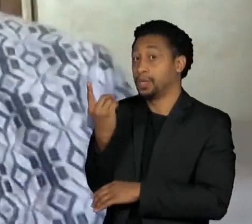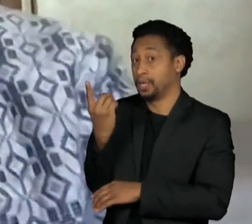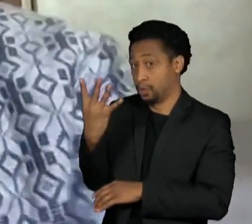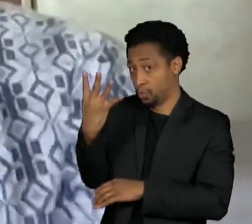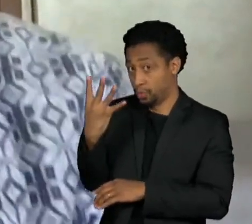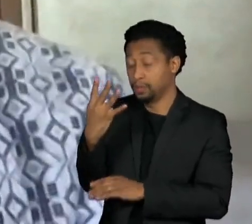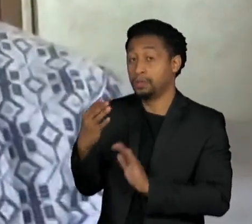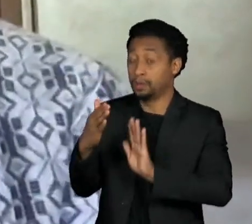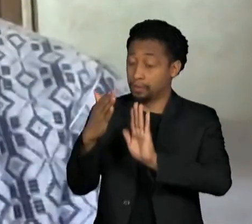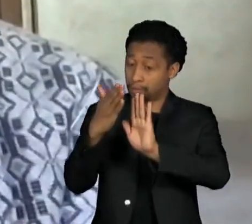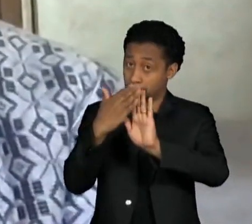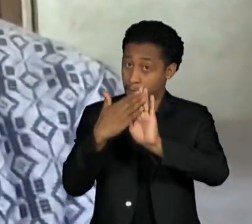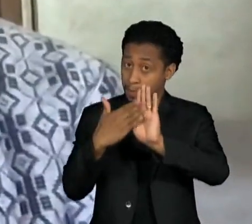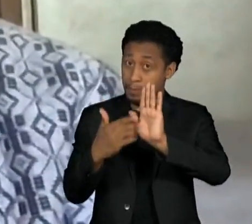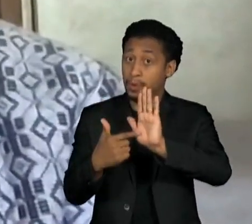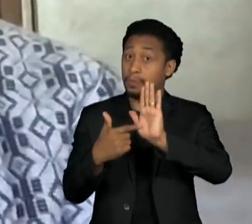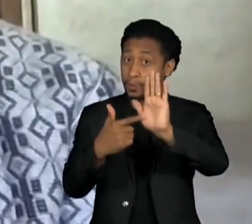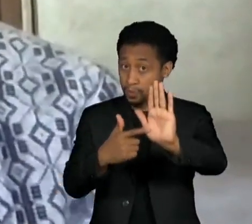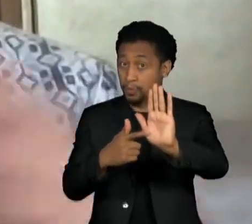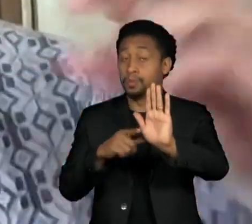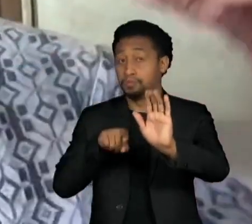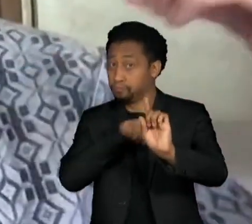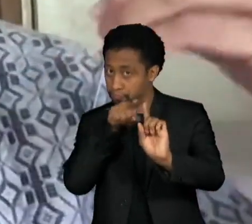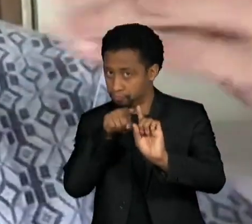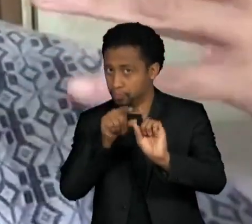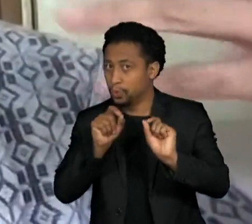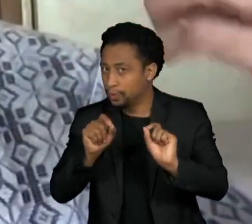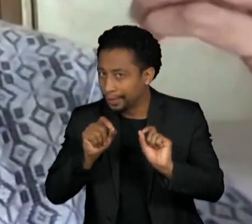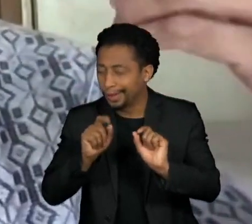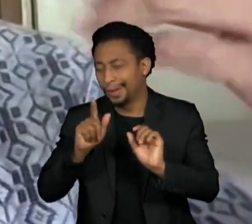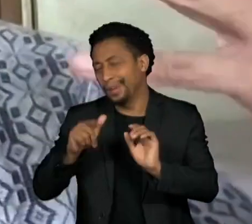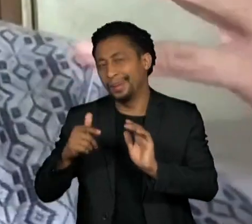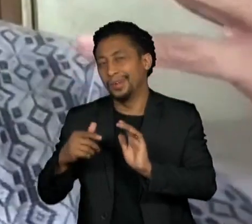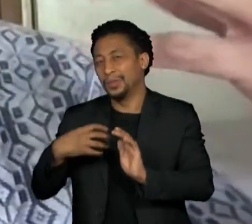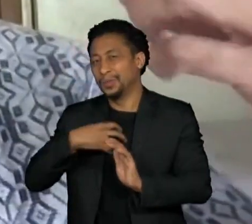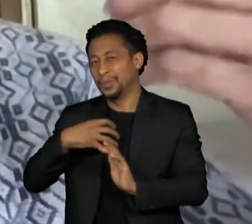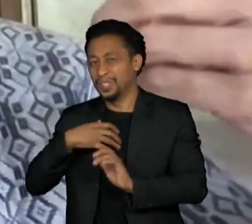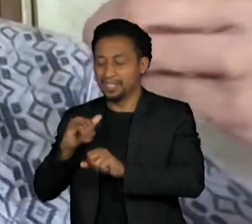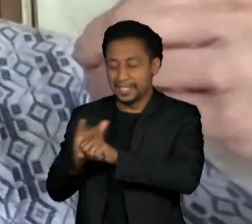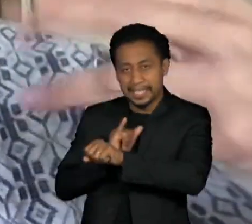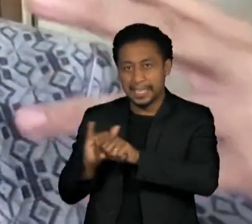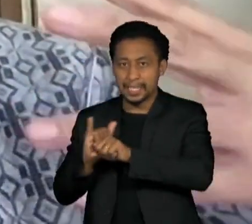Russian military warfare essentially used,